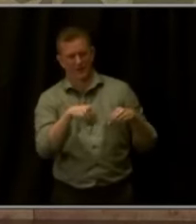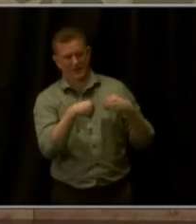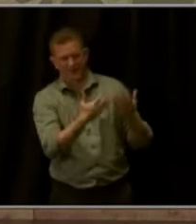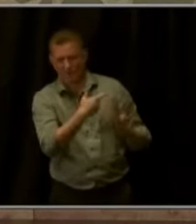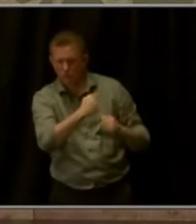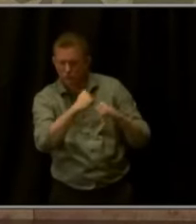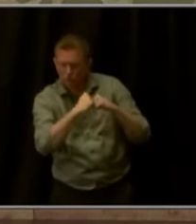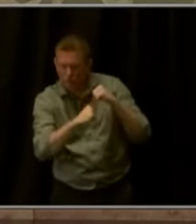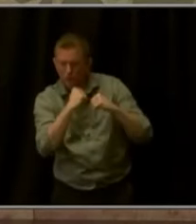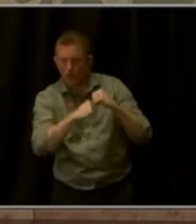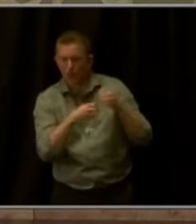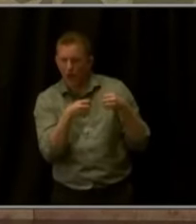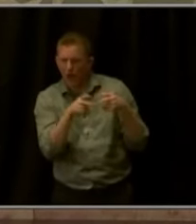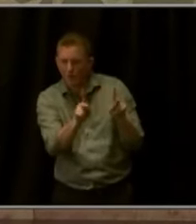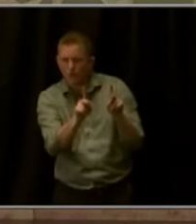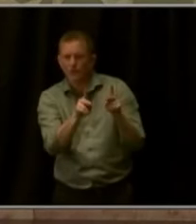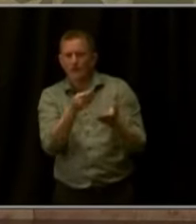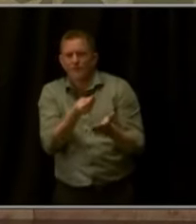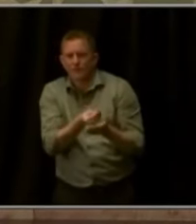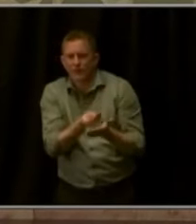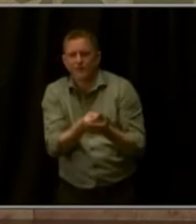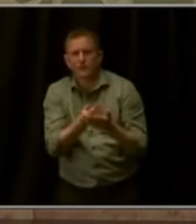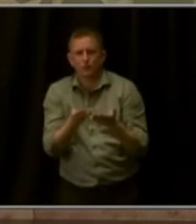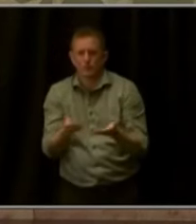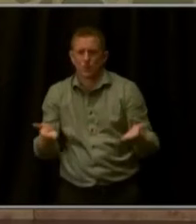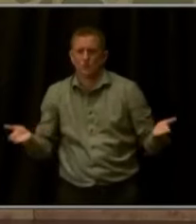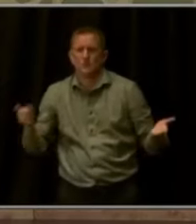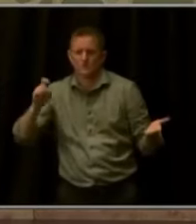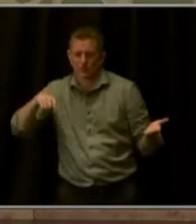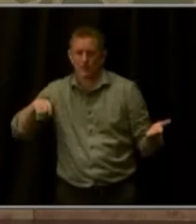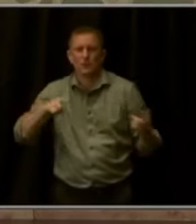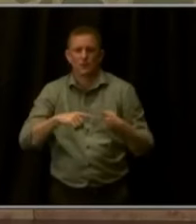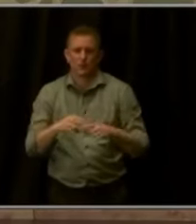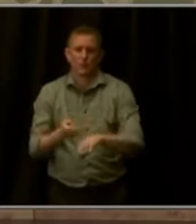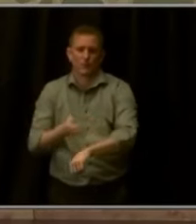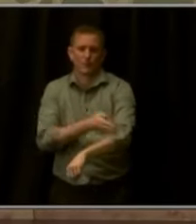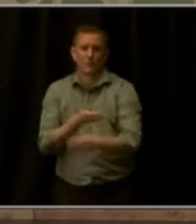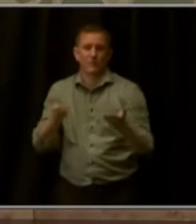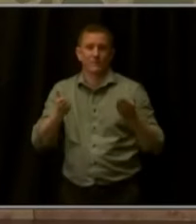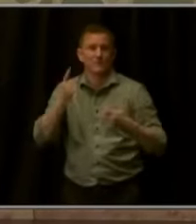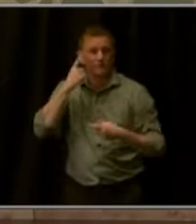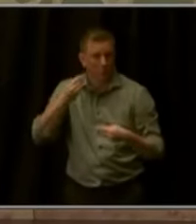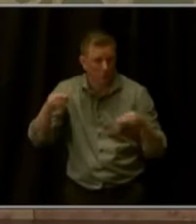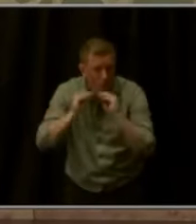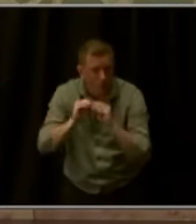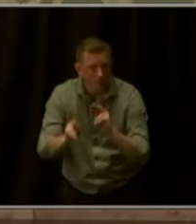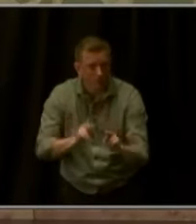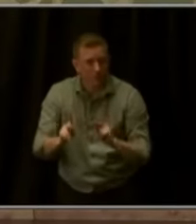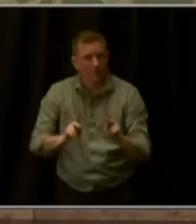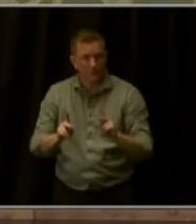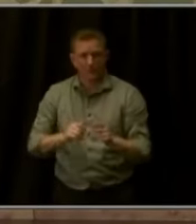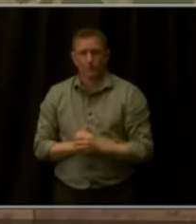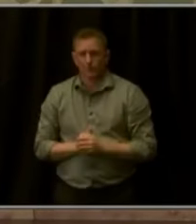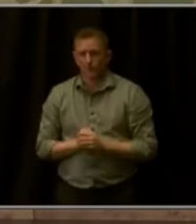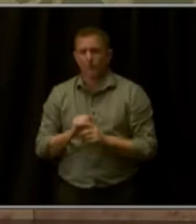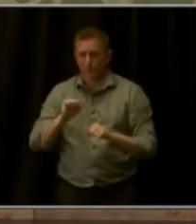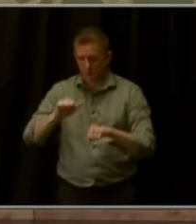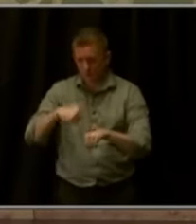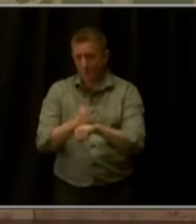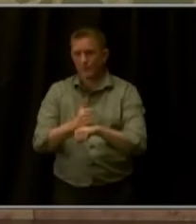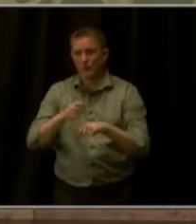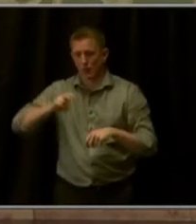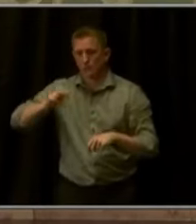resources that they need to deliver better services to more people, creating a transportation system that meets the needs of